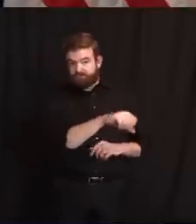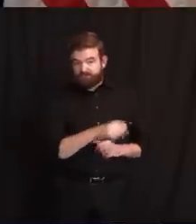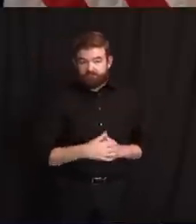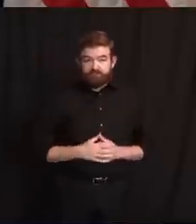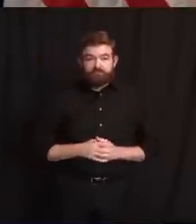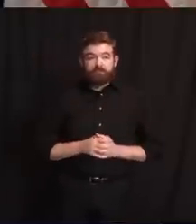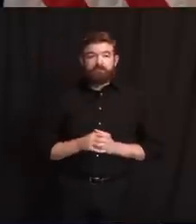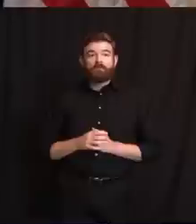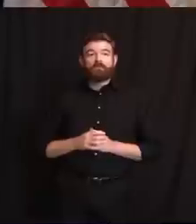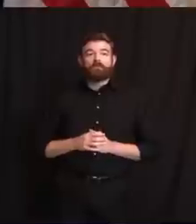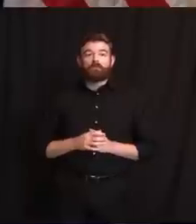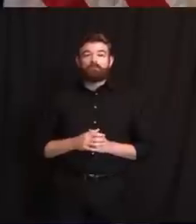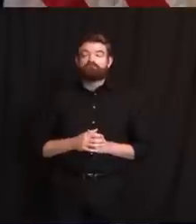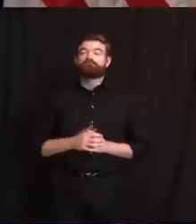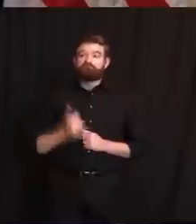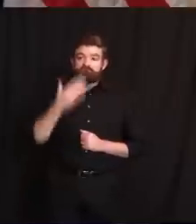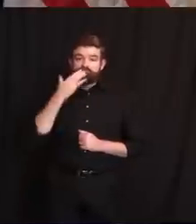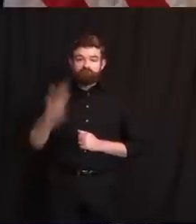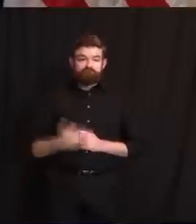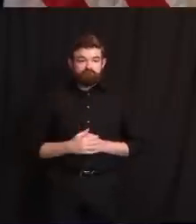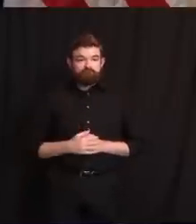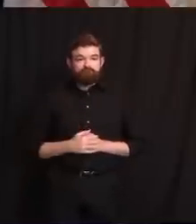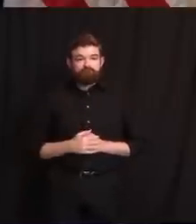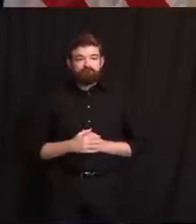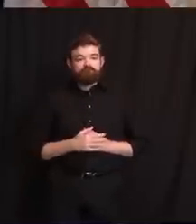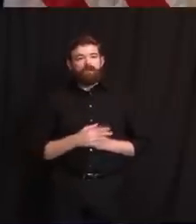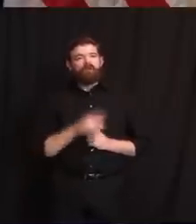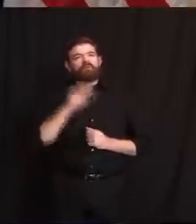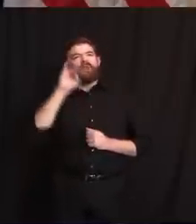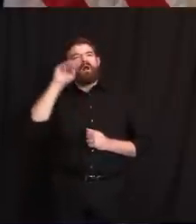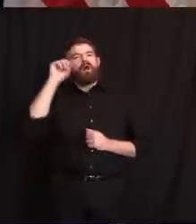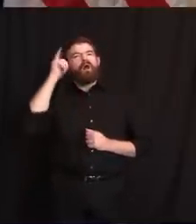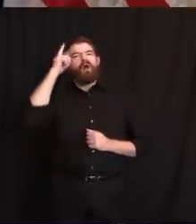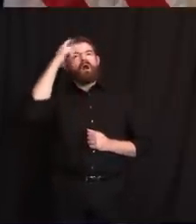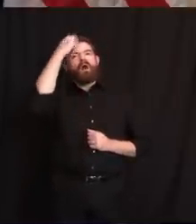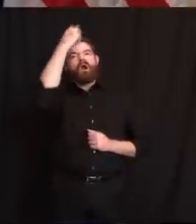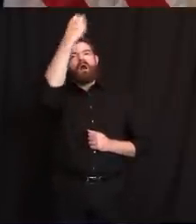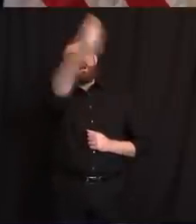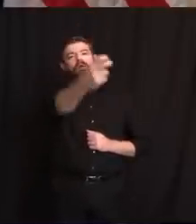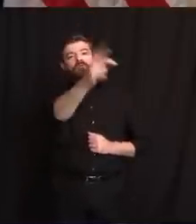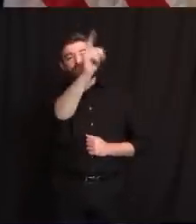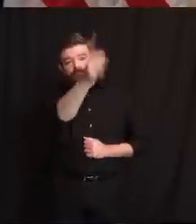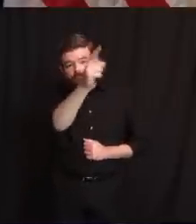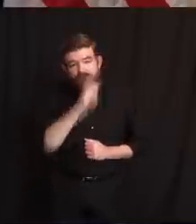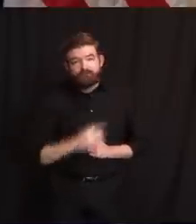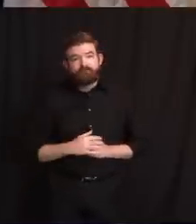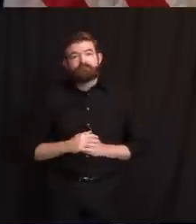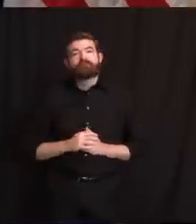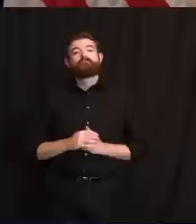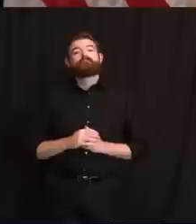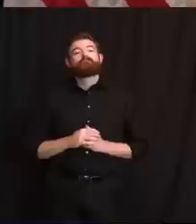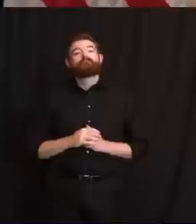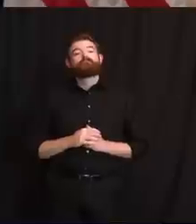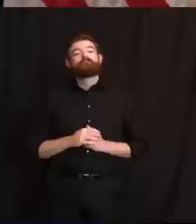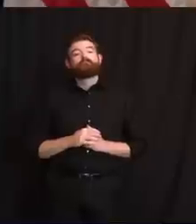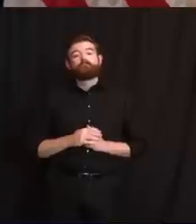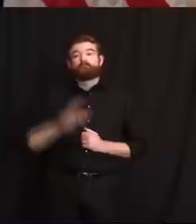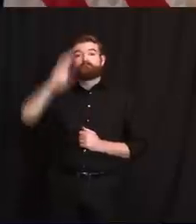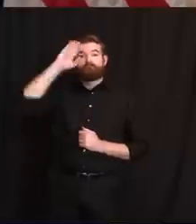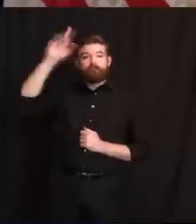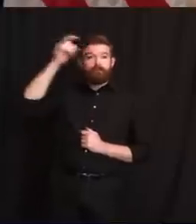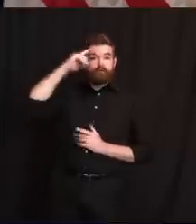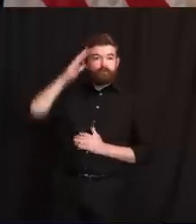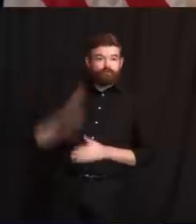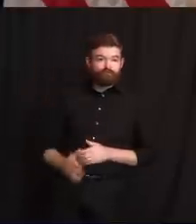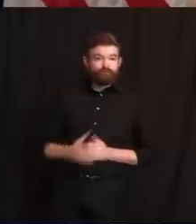Thank you. Thank you, Elise. Mike, is that you? We'll go to the back and we'll come down through here. Mike. Hi, Governor. Thanks. I want to ask about